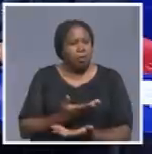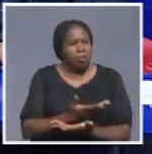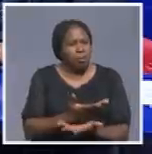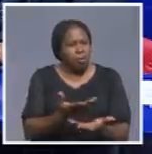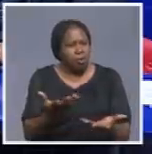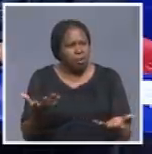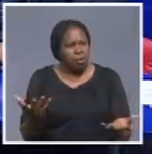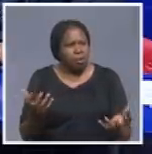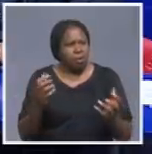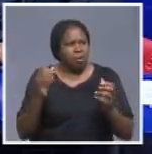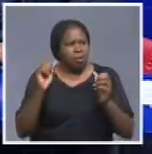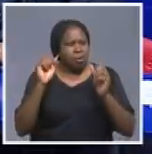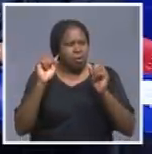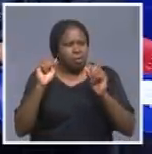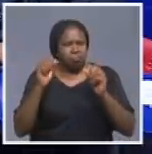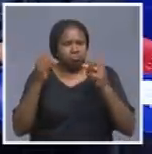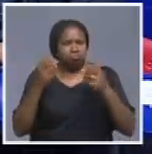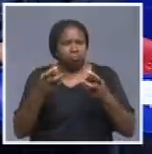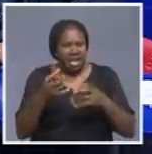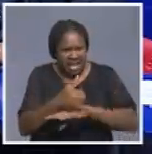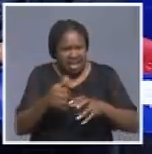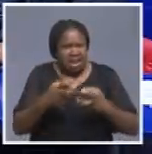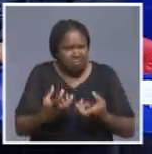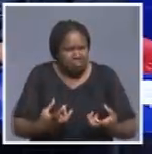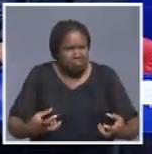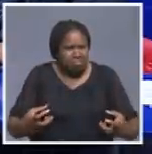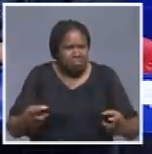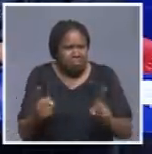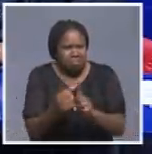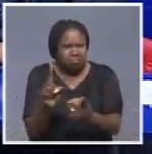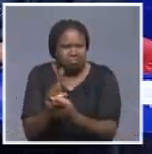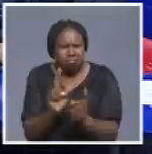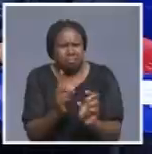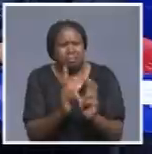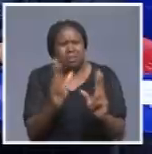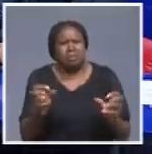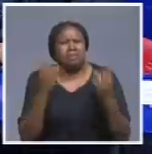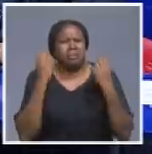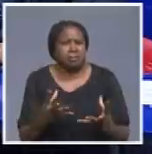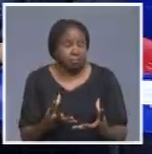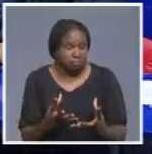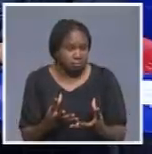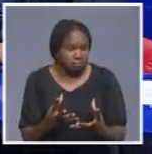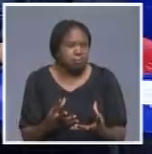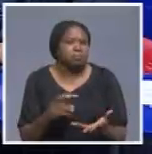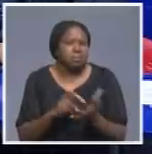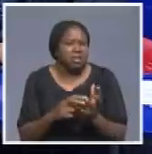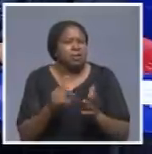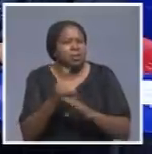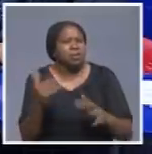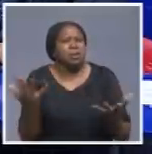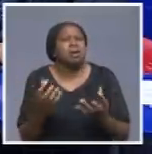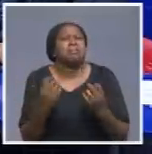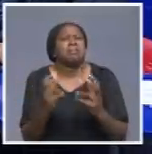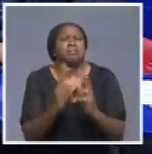mass gathering, mass gathering that will be suspended. Mass gathering, it means a place where there are